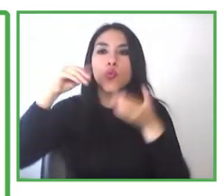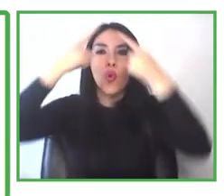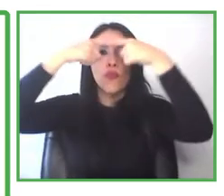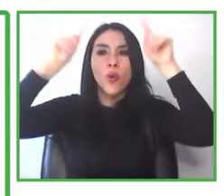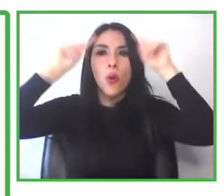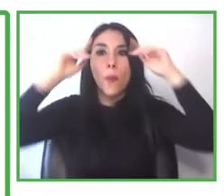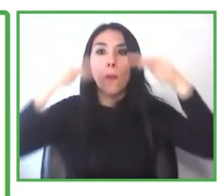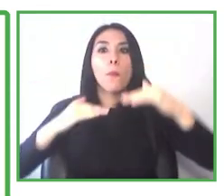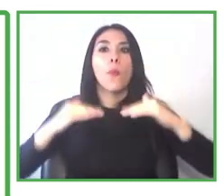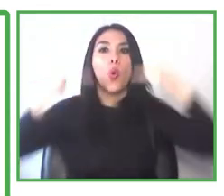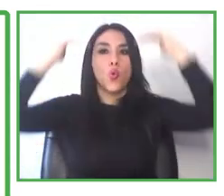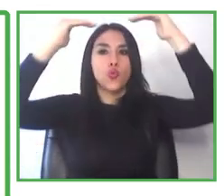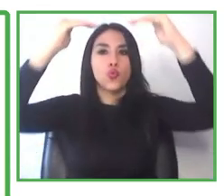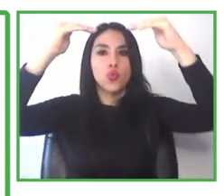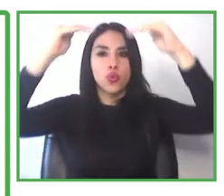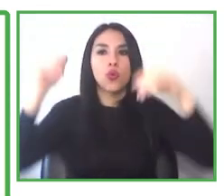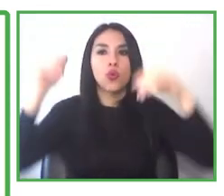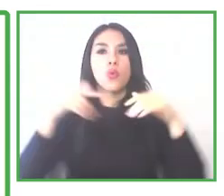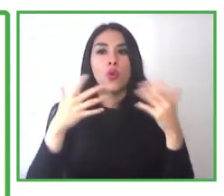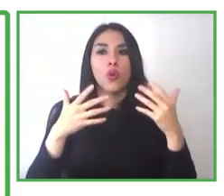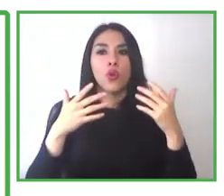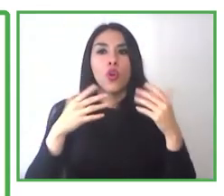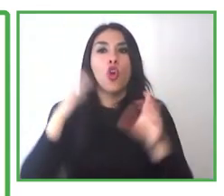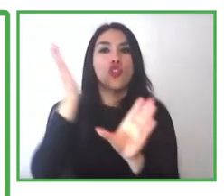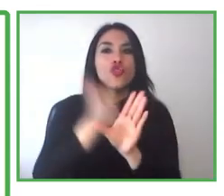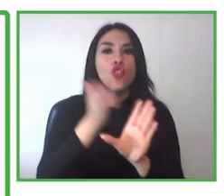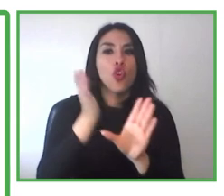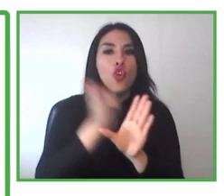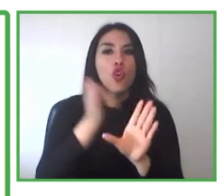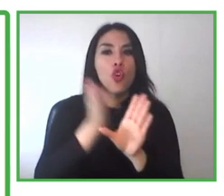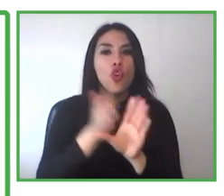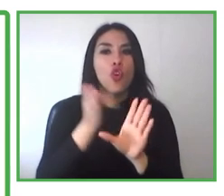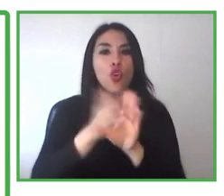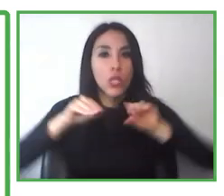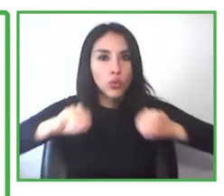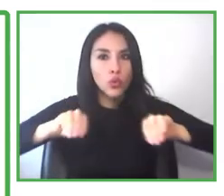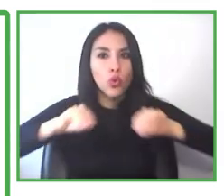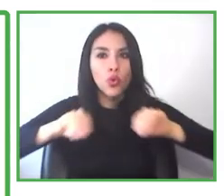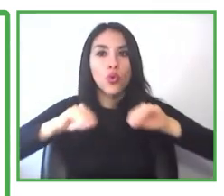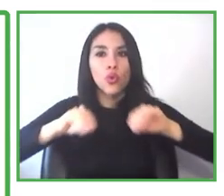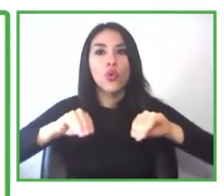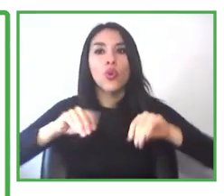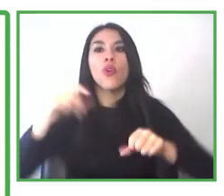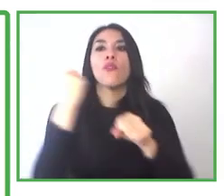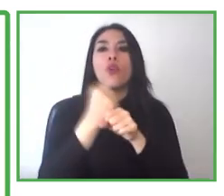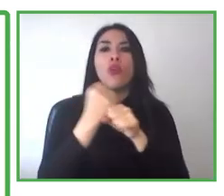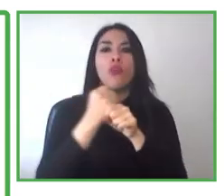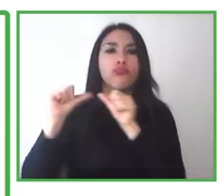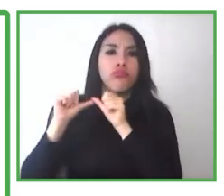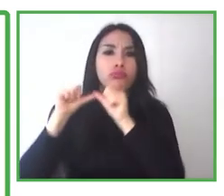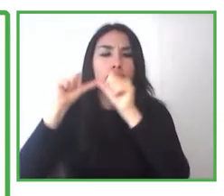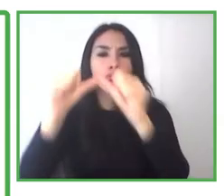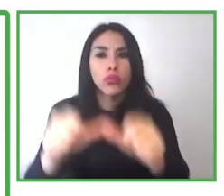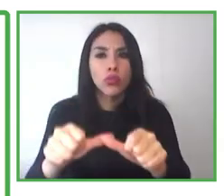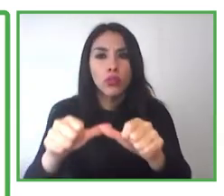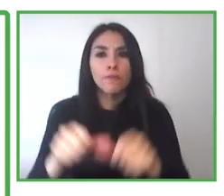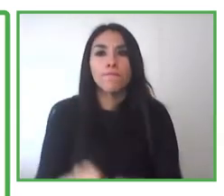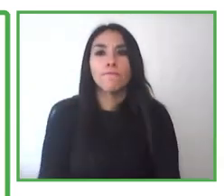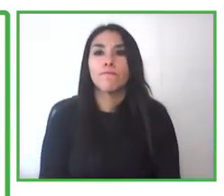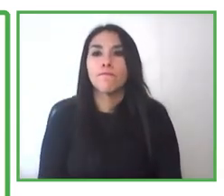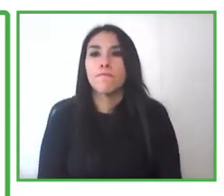social services in the Council of Helsinki, in the Department of Employment, with the support as working instructor.